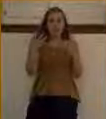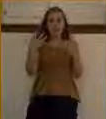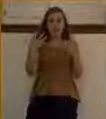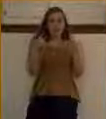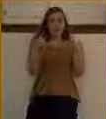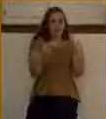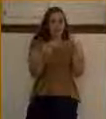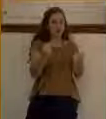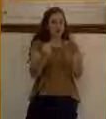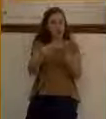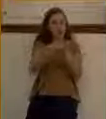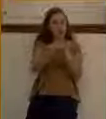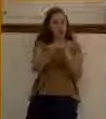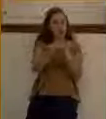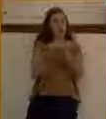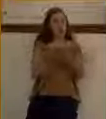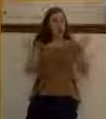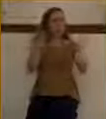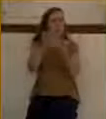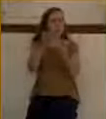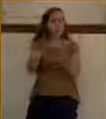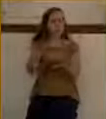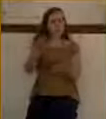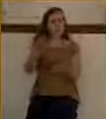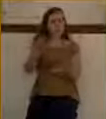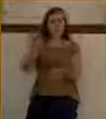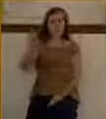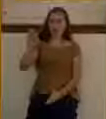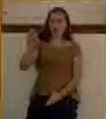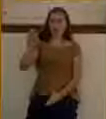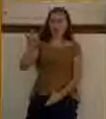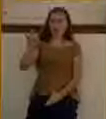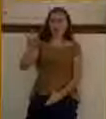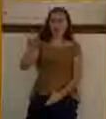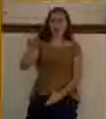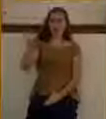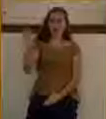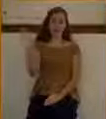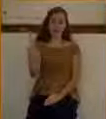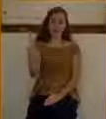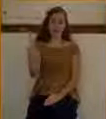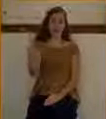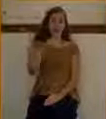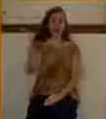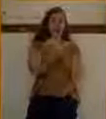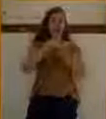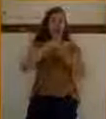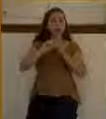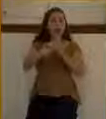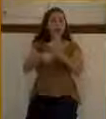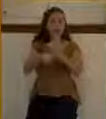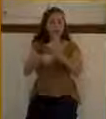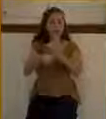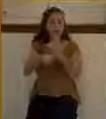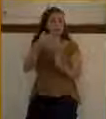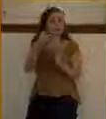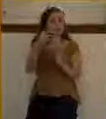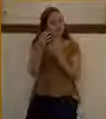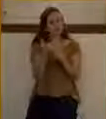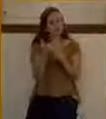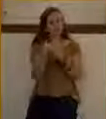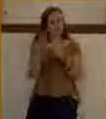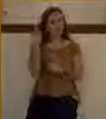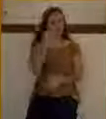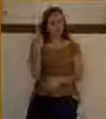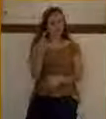think that's significant. I think that Bartimaeus is being emphasized here for several reasons. But one of them, I think, is